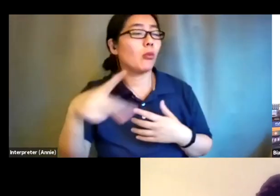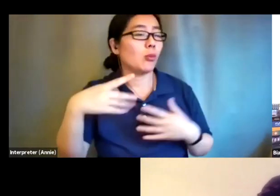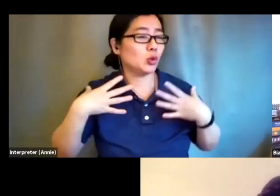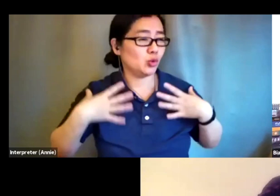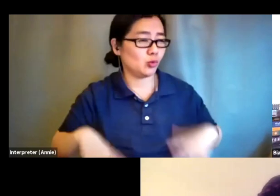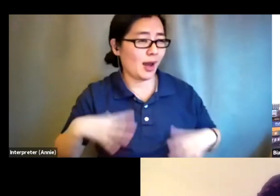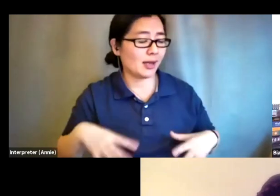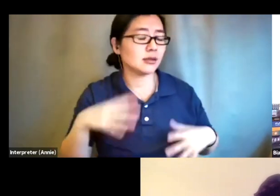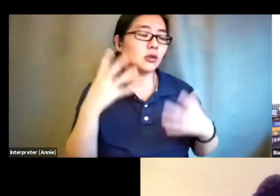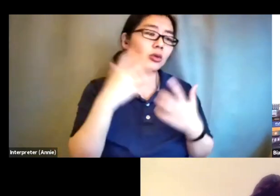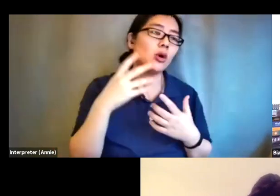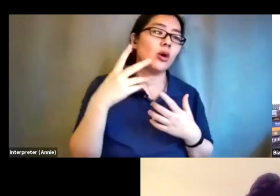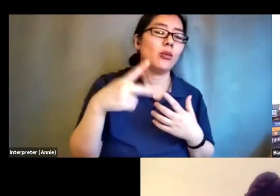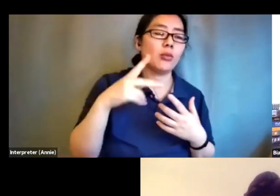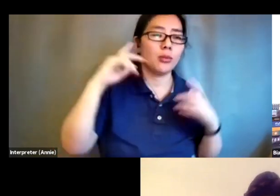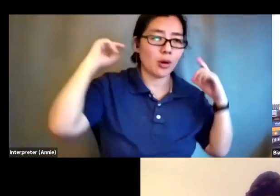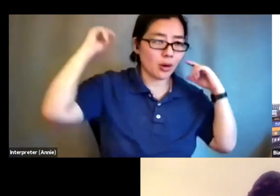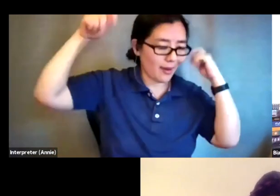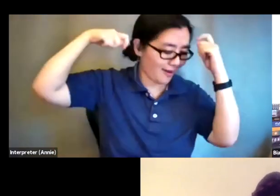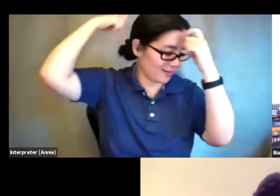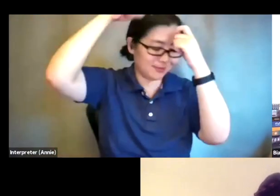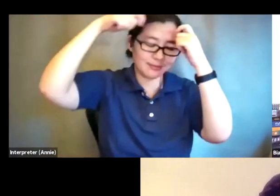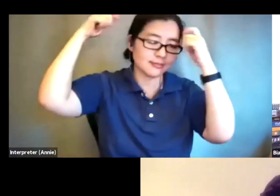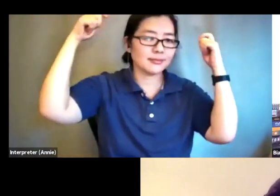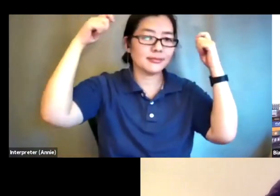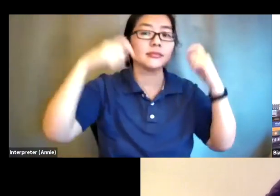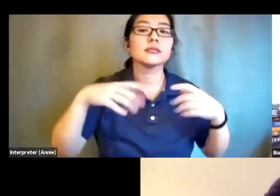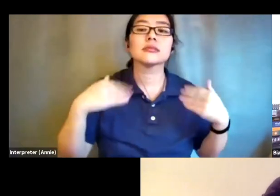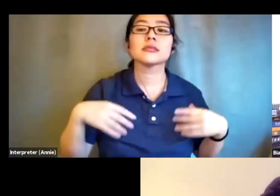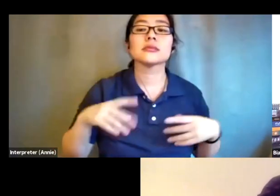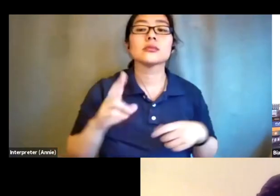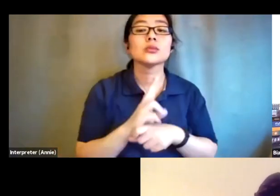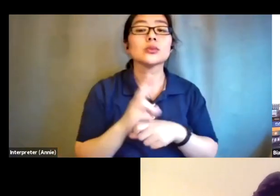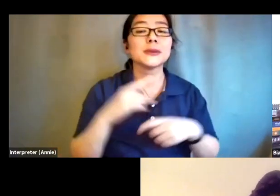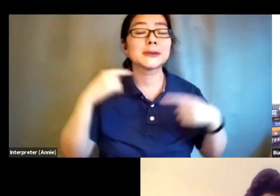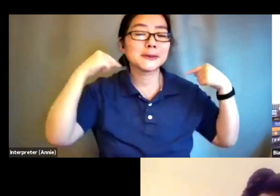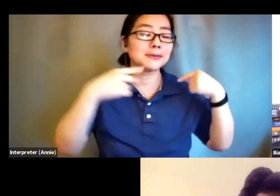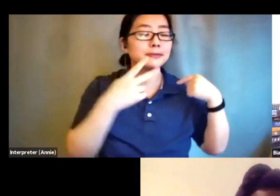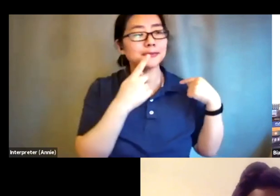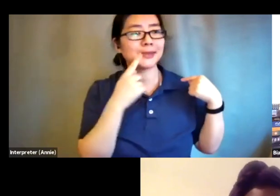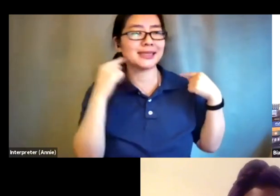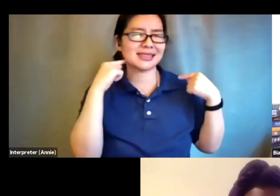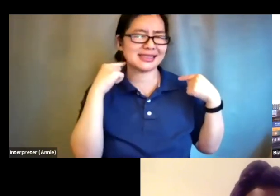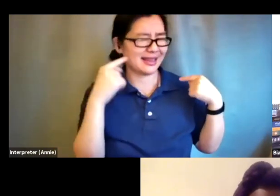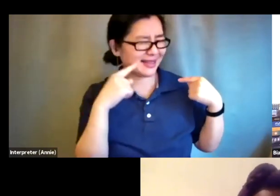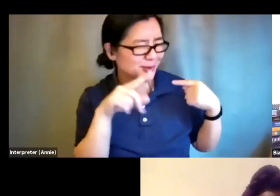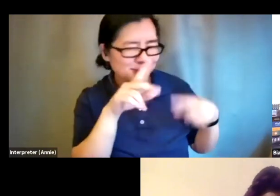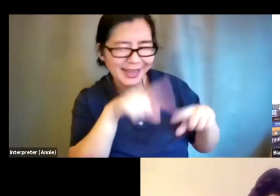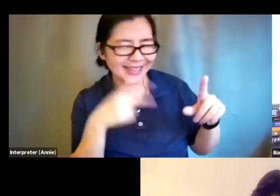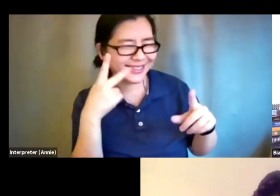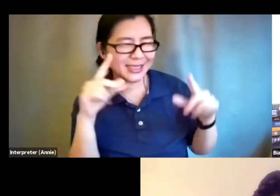dark purple headscarf i'm wearing dangly pink earrings but you probably can't see them